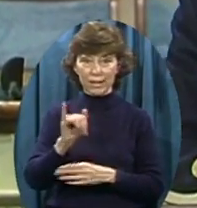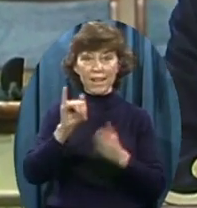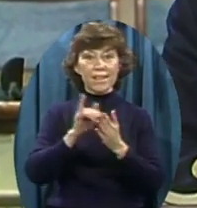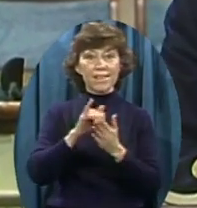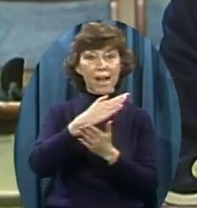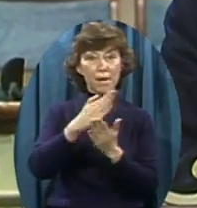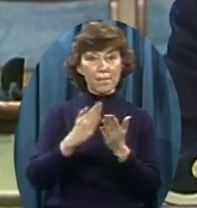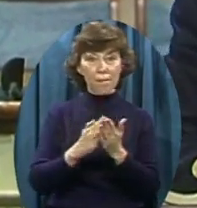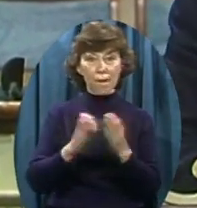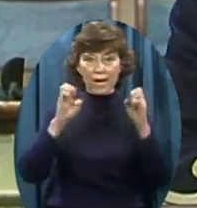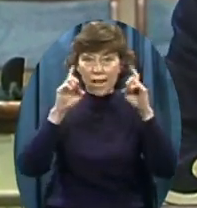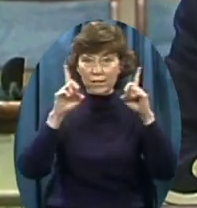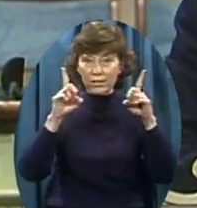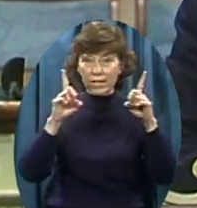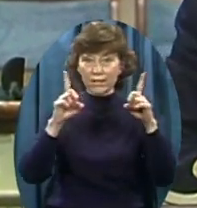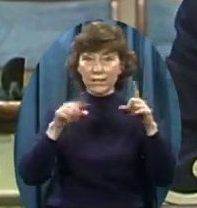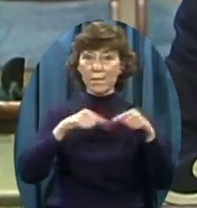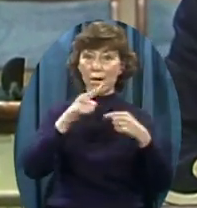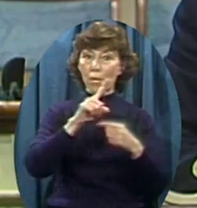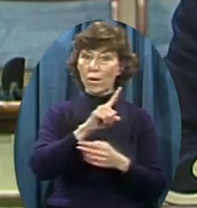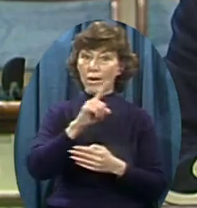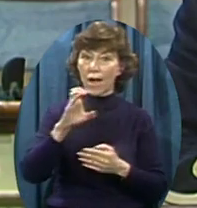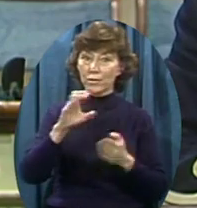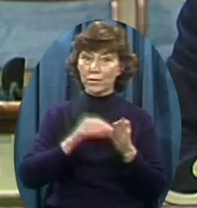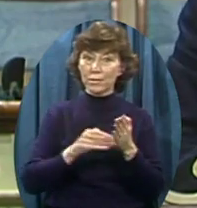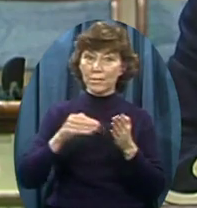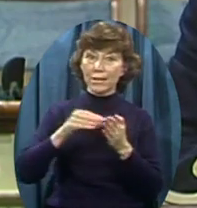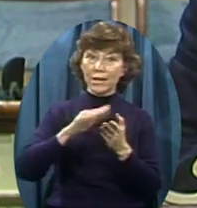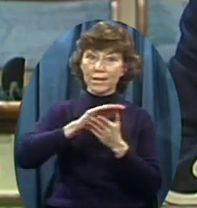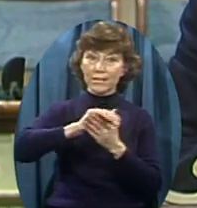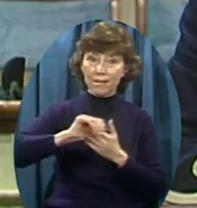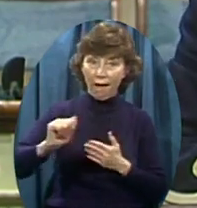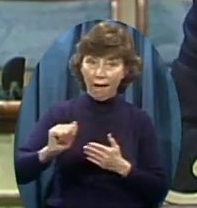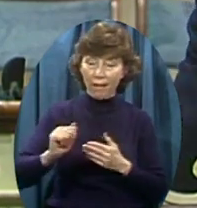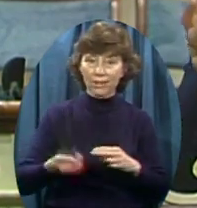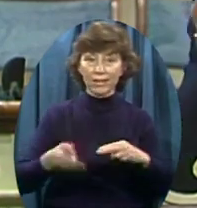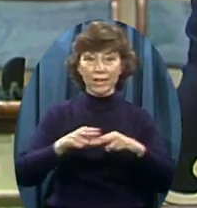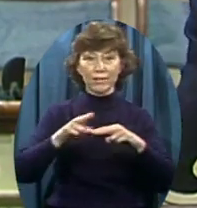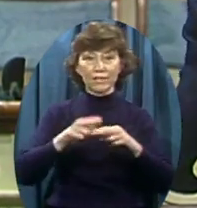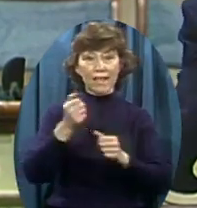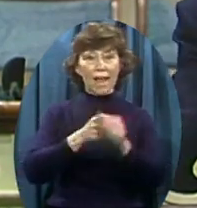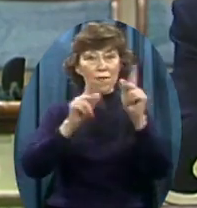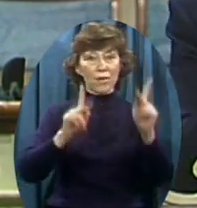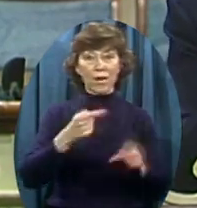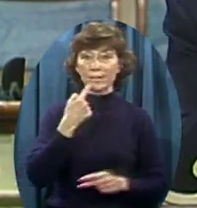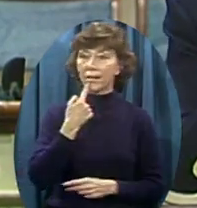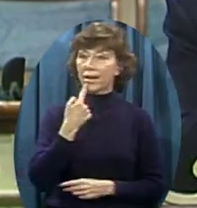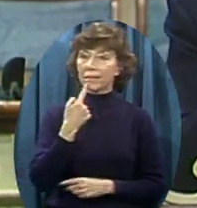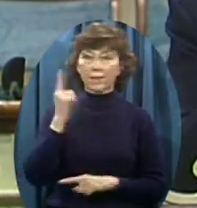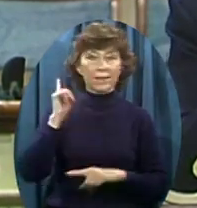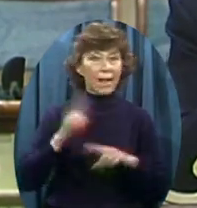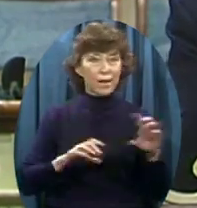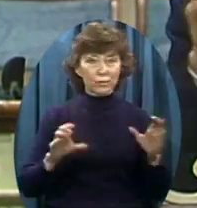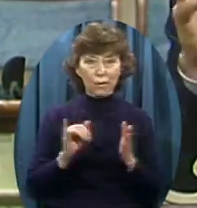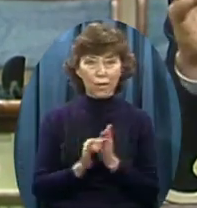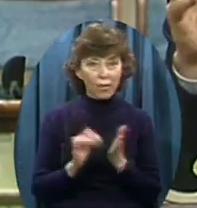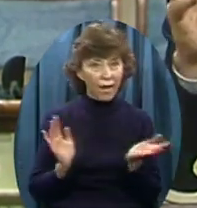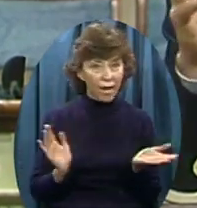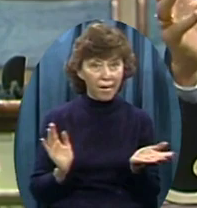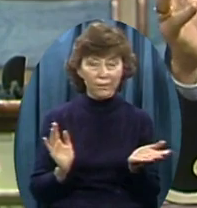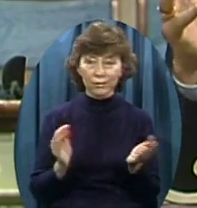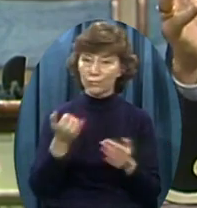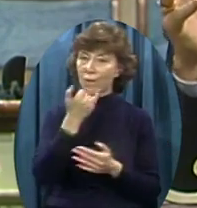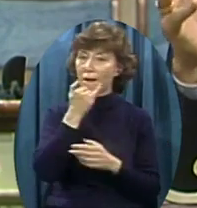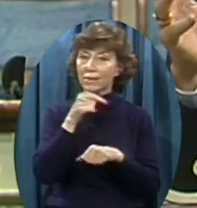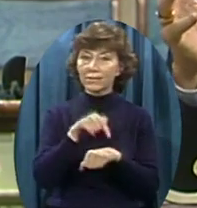Is a hundred million dollar enlargement Everybody's telling me You can't do it right now It's the wrong time We've just gotten through This one crisis I know, I know